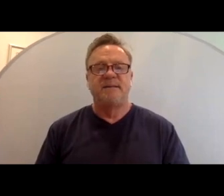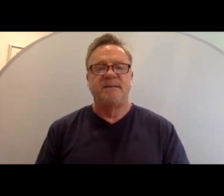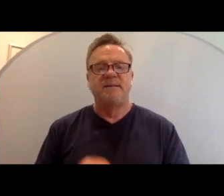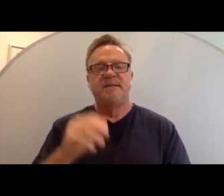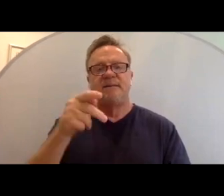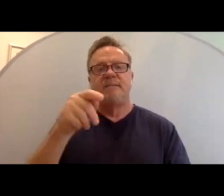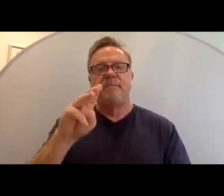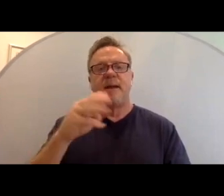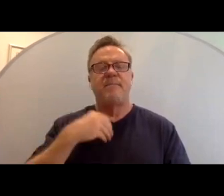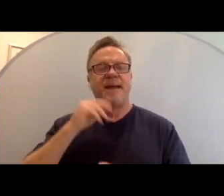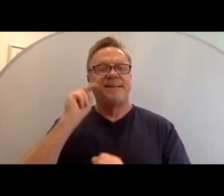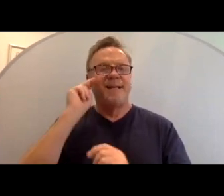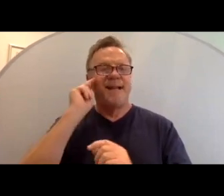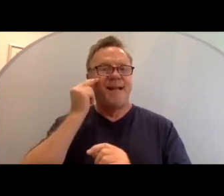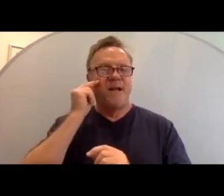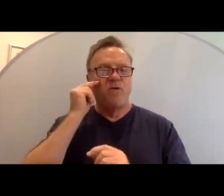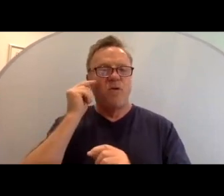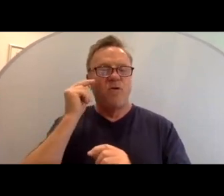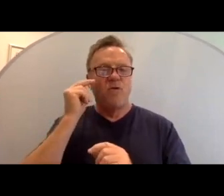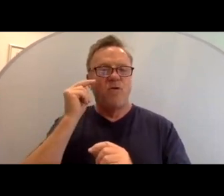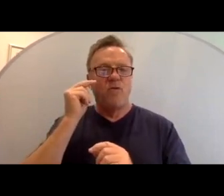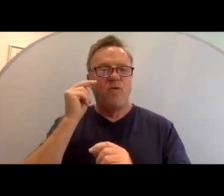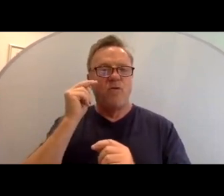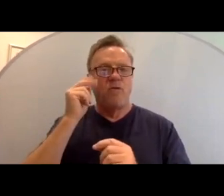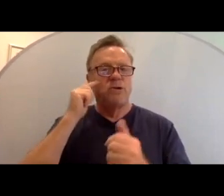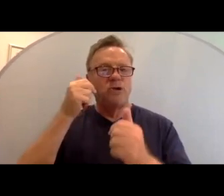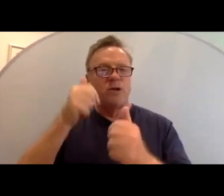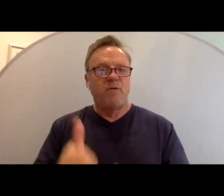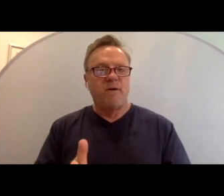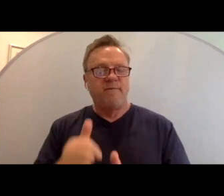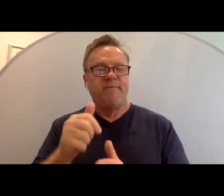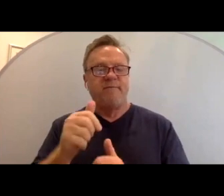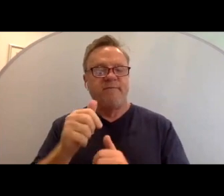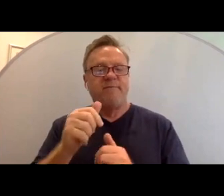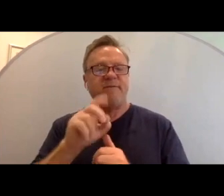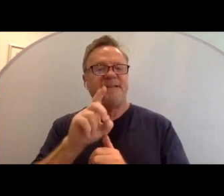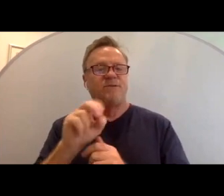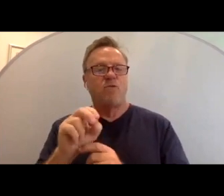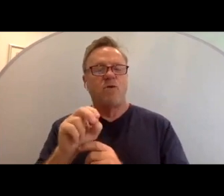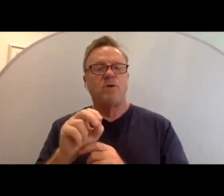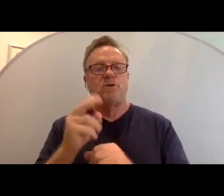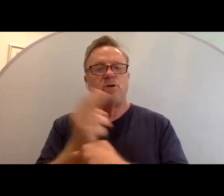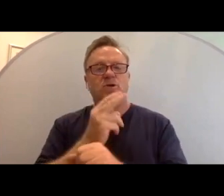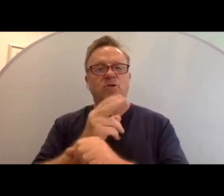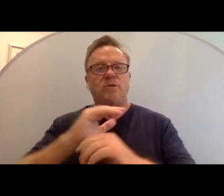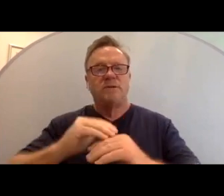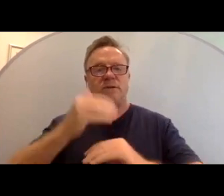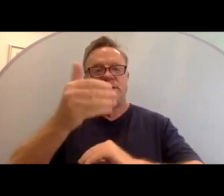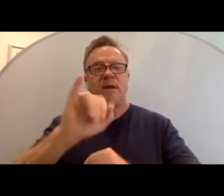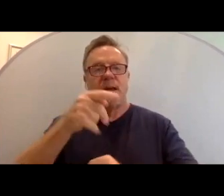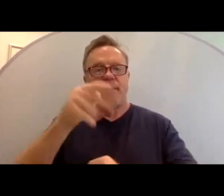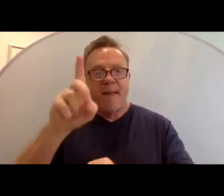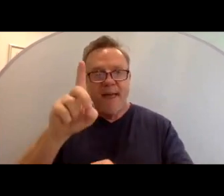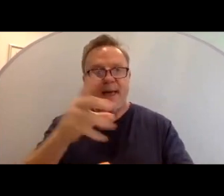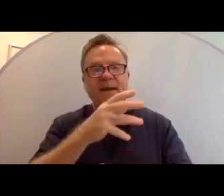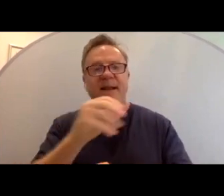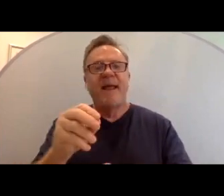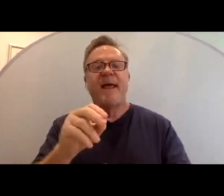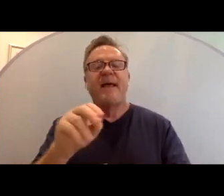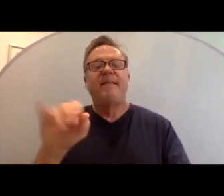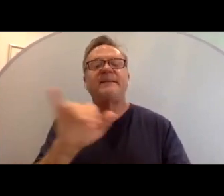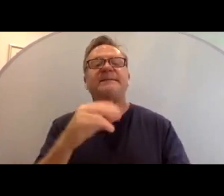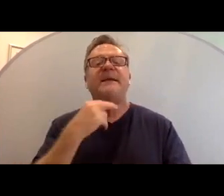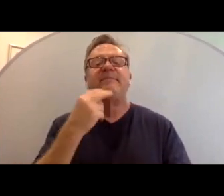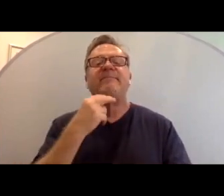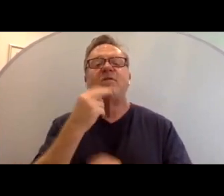neurodegenerative disorder. She utilizes an iPad as well as the same voice technology